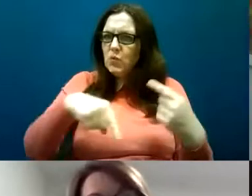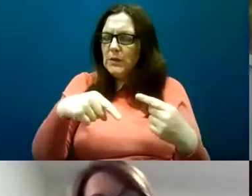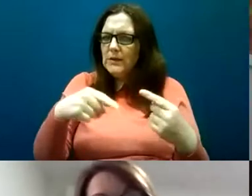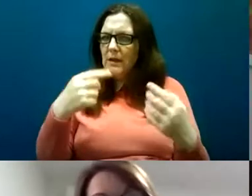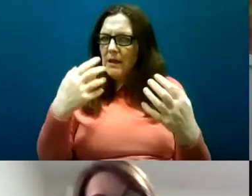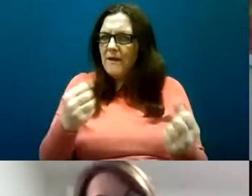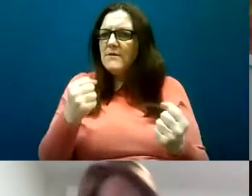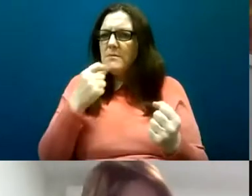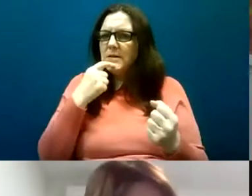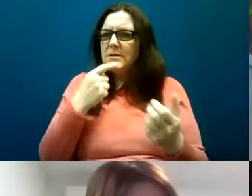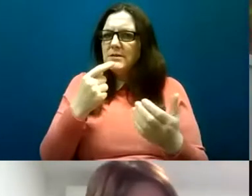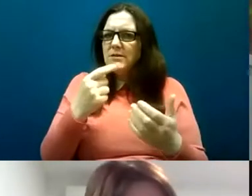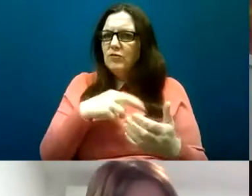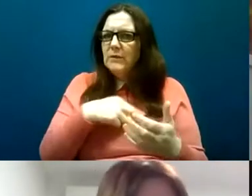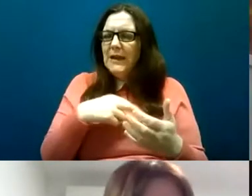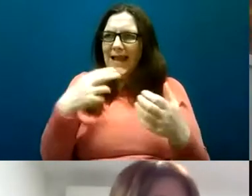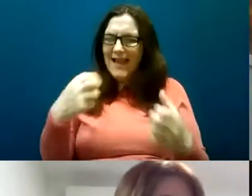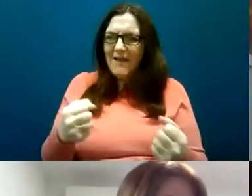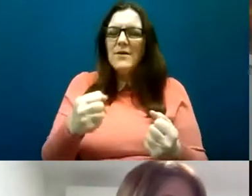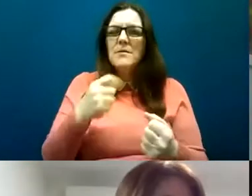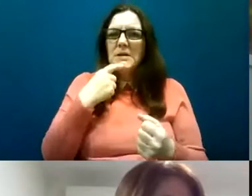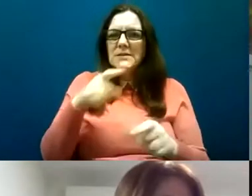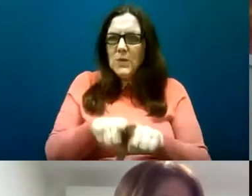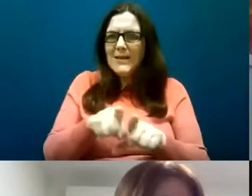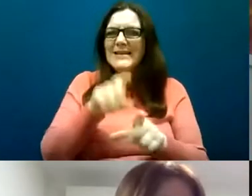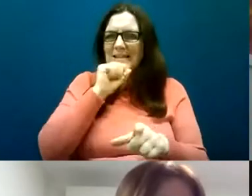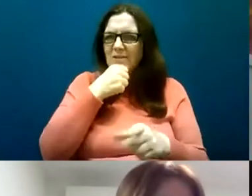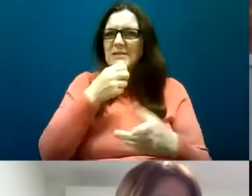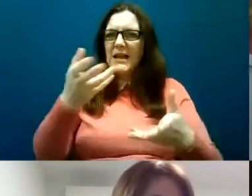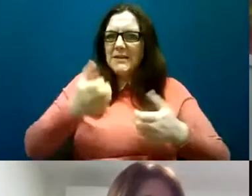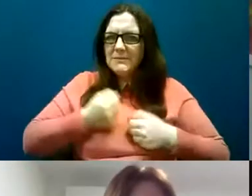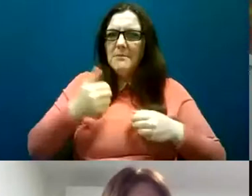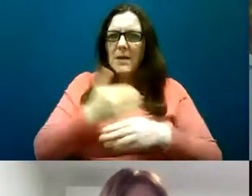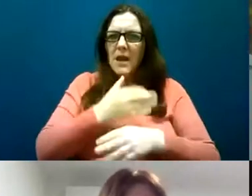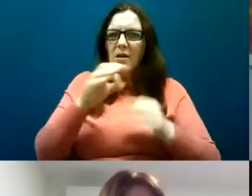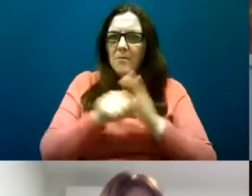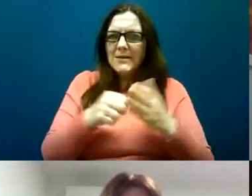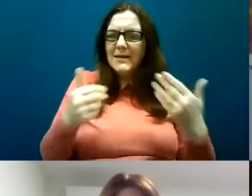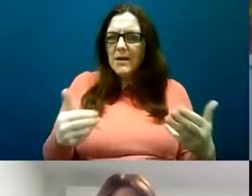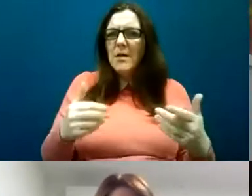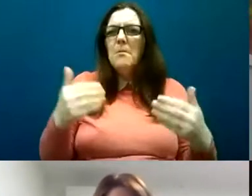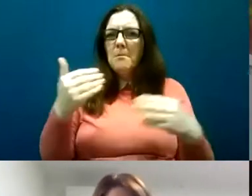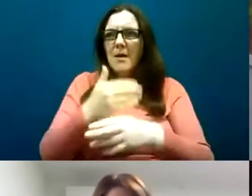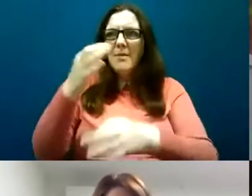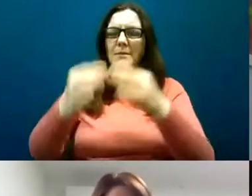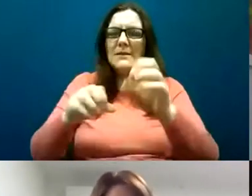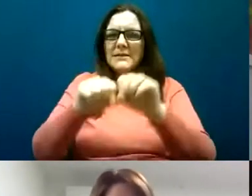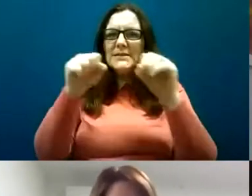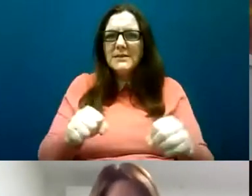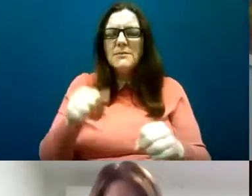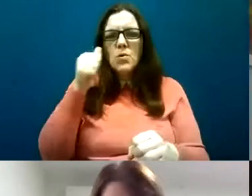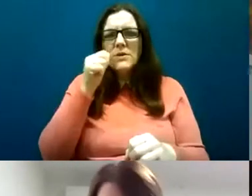reflection of how seriously the issue is being taken by government and I think by the political system in general